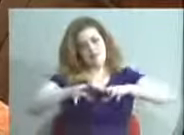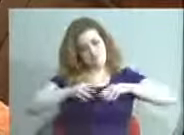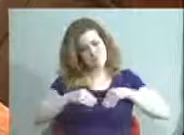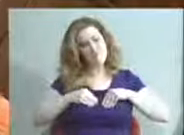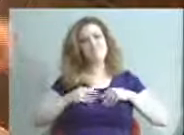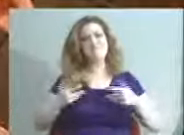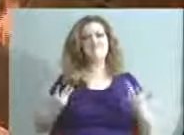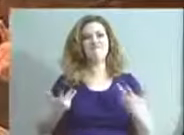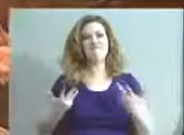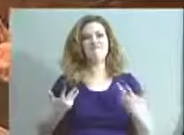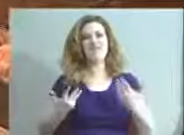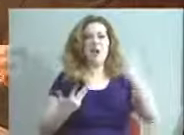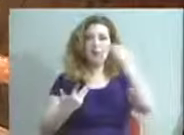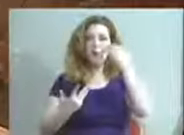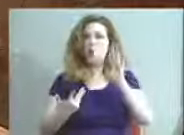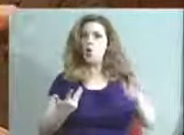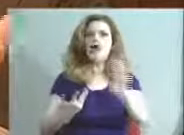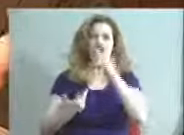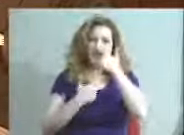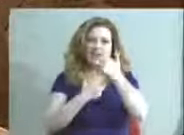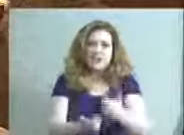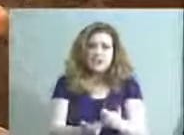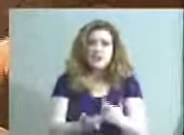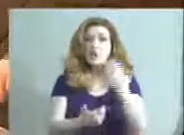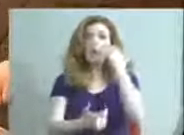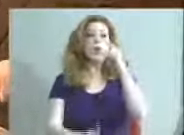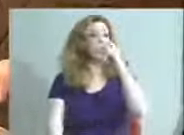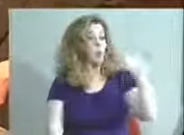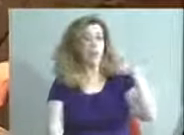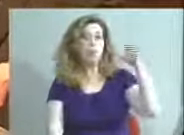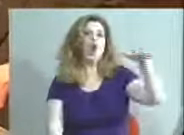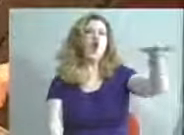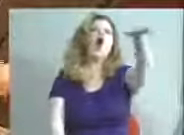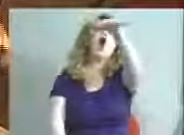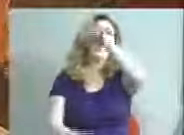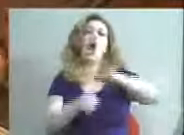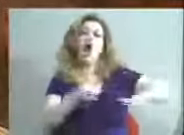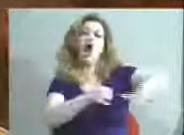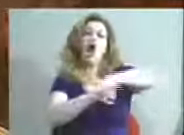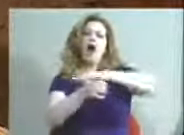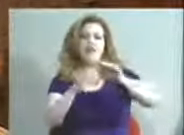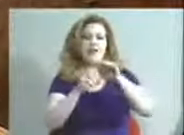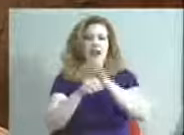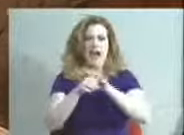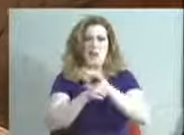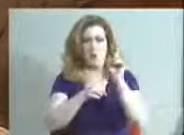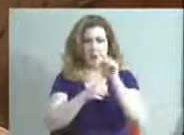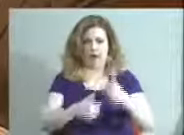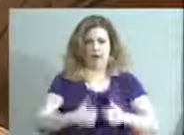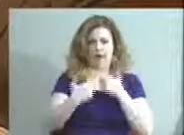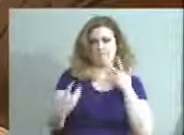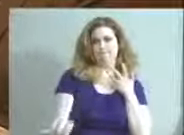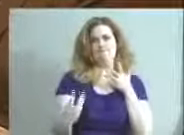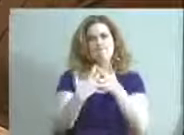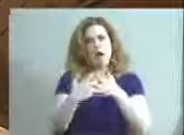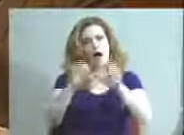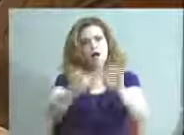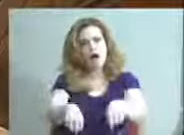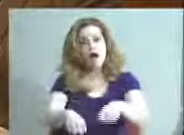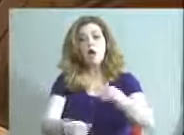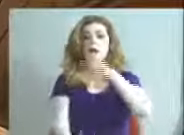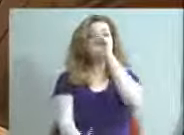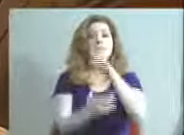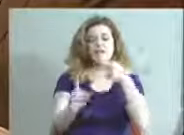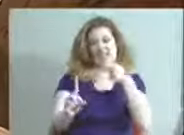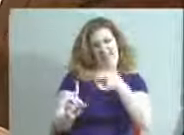we know what their interest is, and we know the employers in the surrounding areas of where they live, so we can match that up. And I just believe if